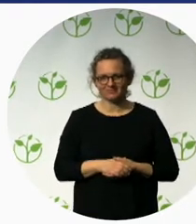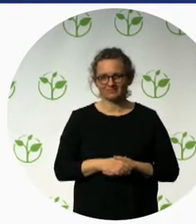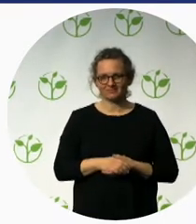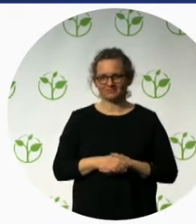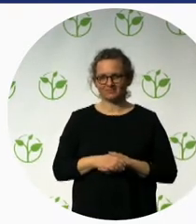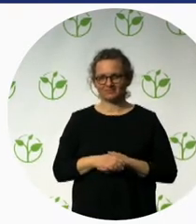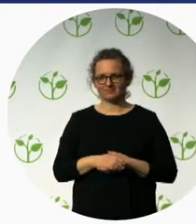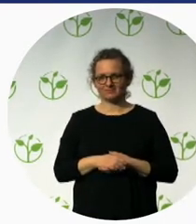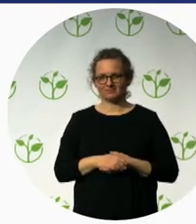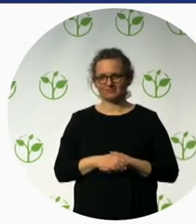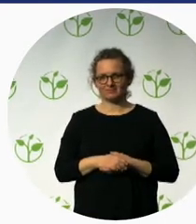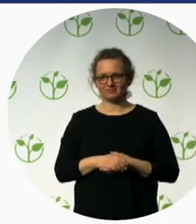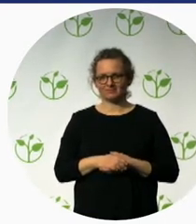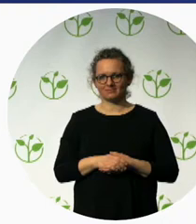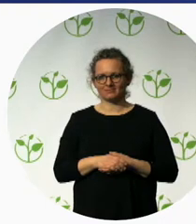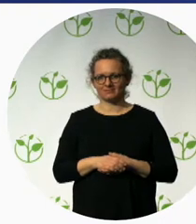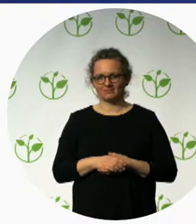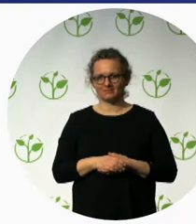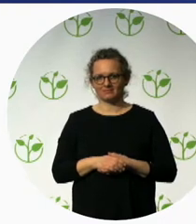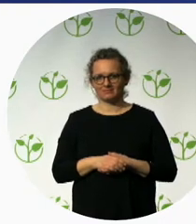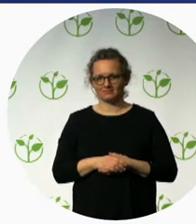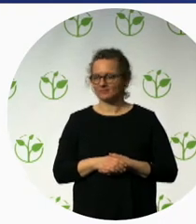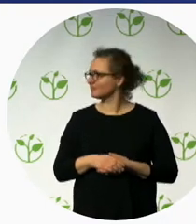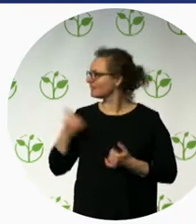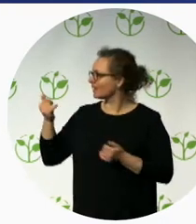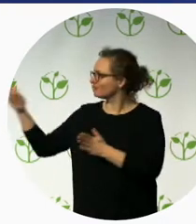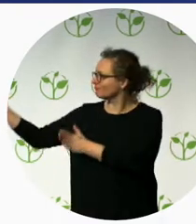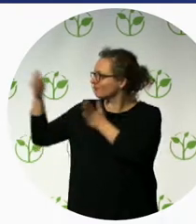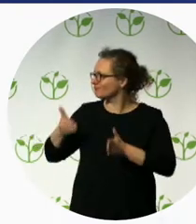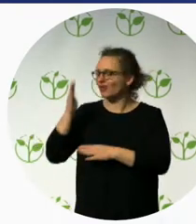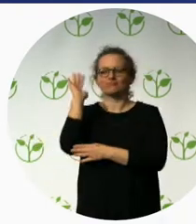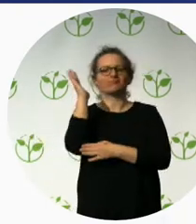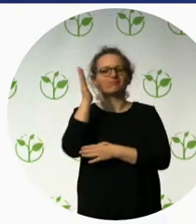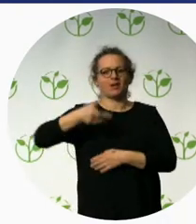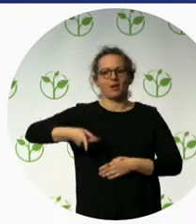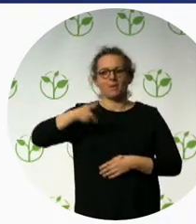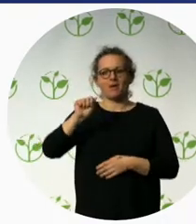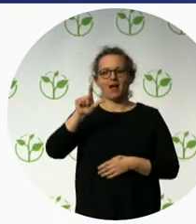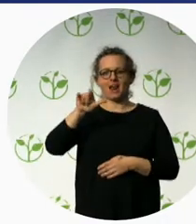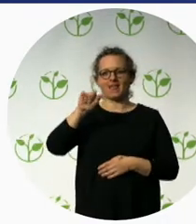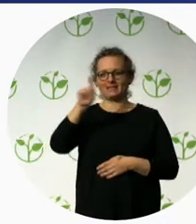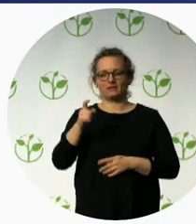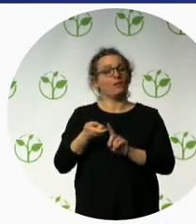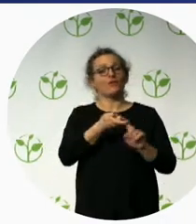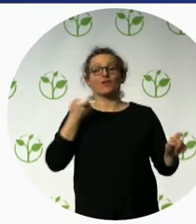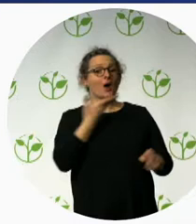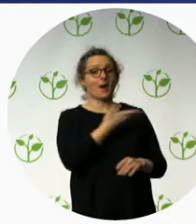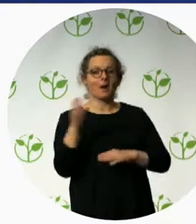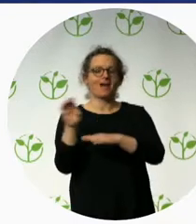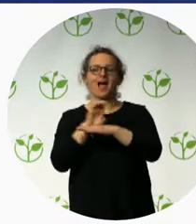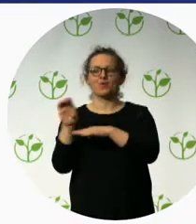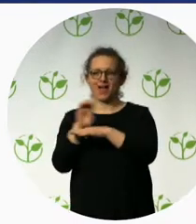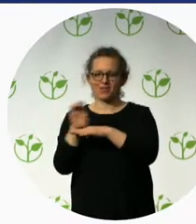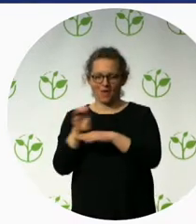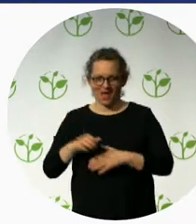we haven't met before this session. But Bastien is from Ecuador in South America. She's a senior consultant in the fields of